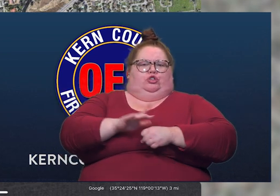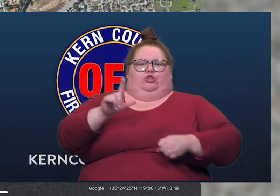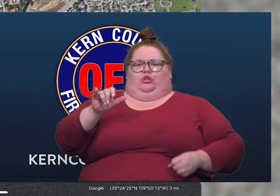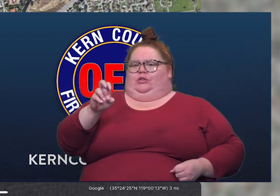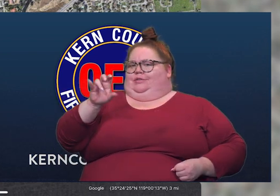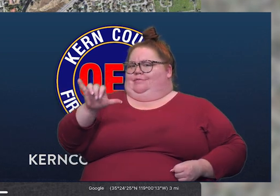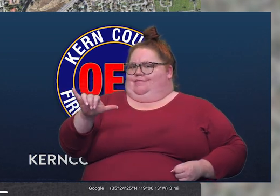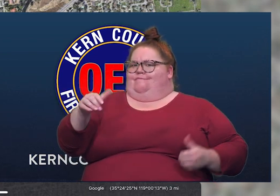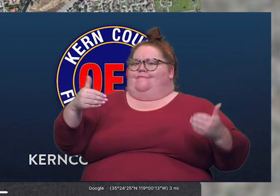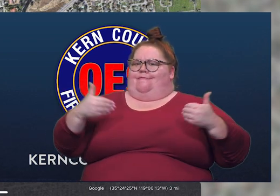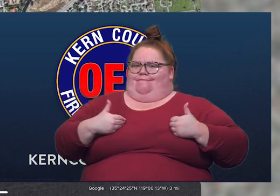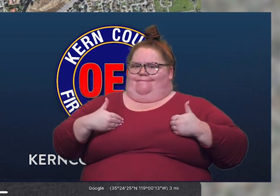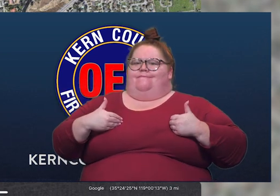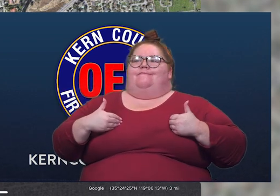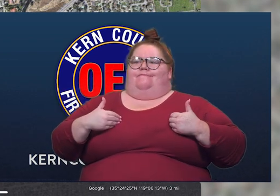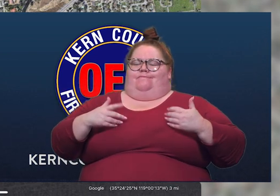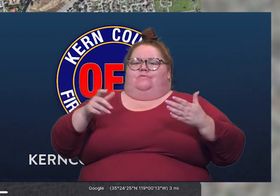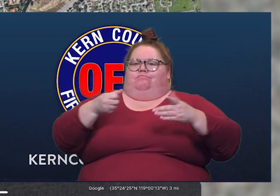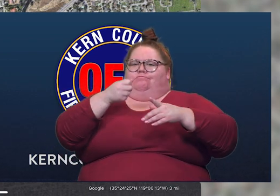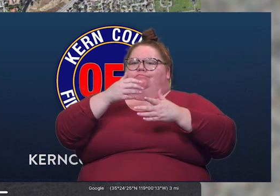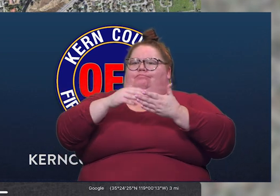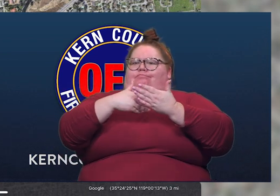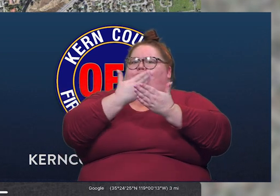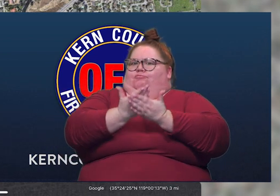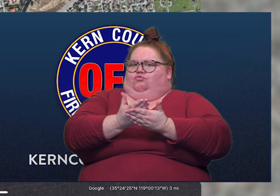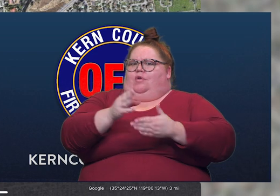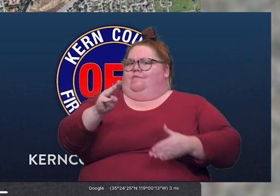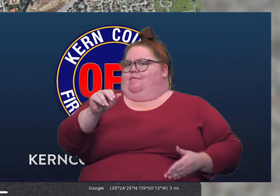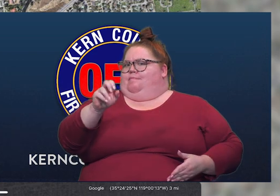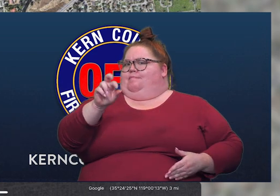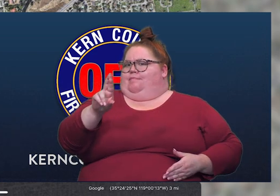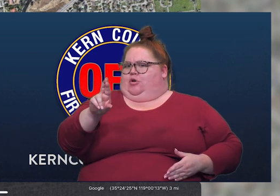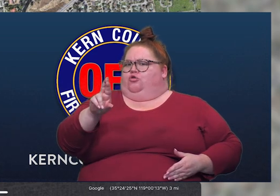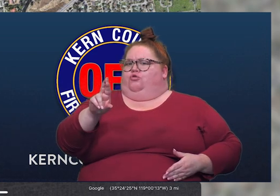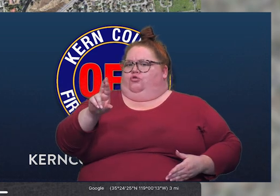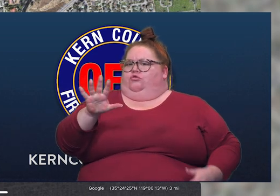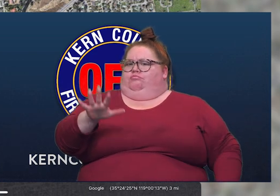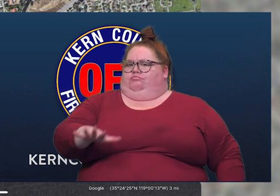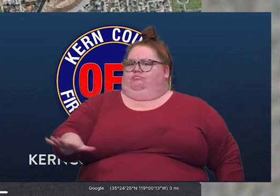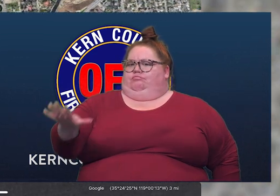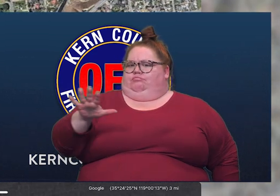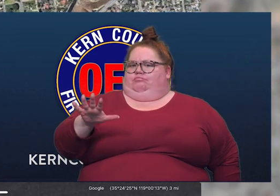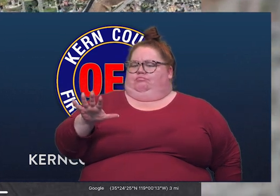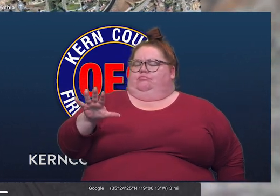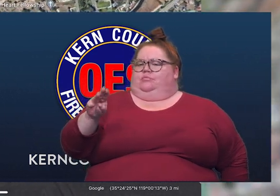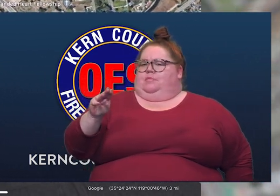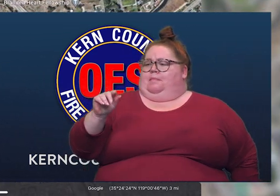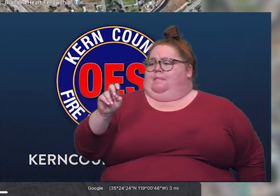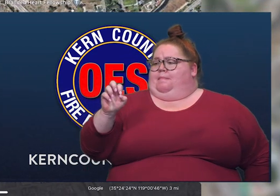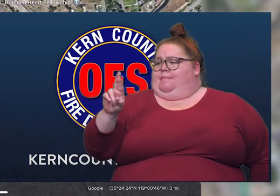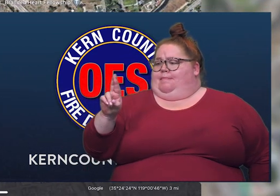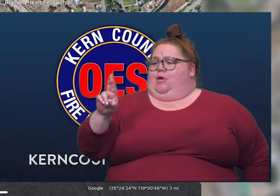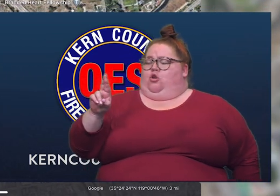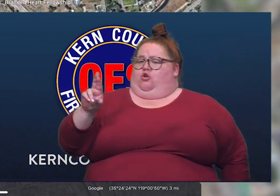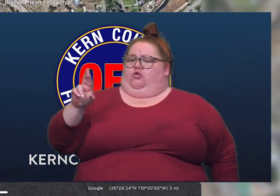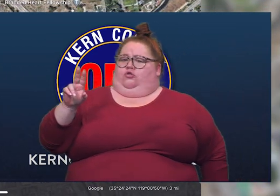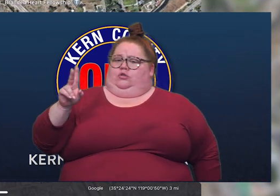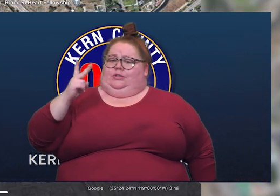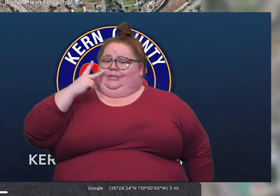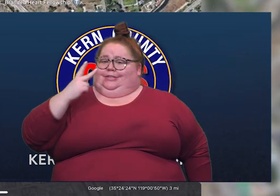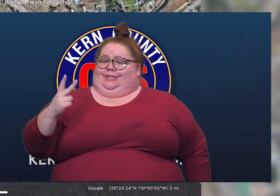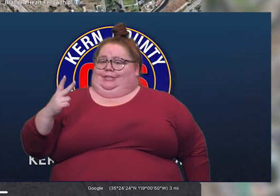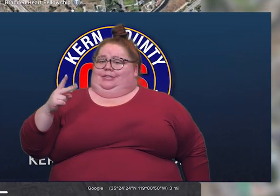levee systems once we hit Manor Street. So from Manor, you can see on